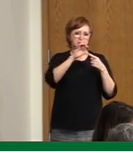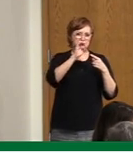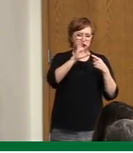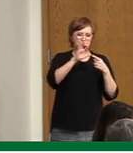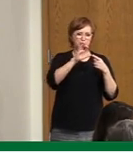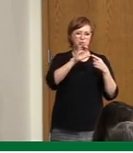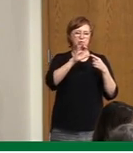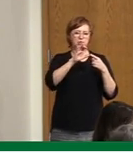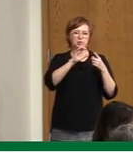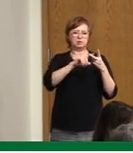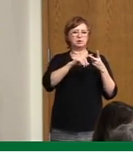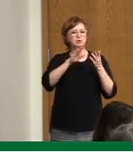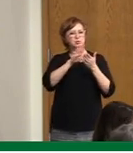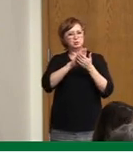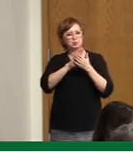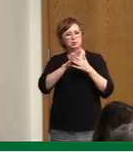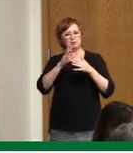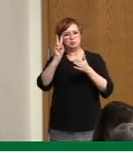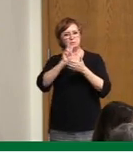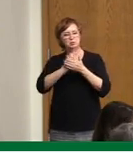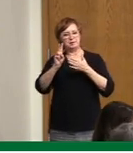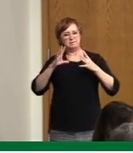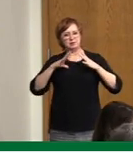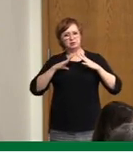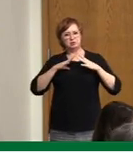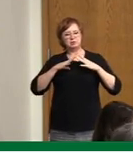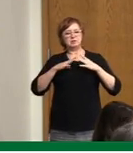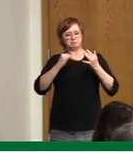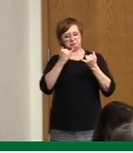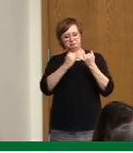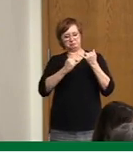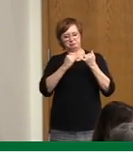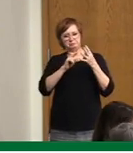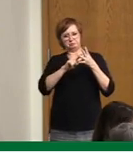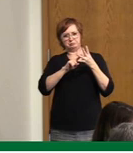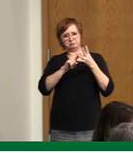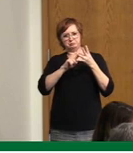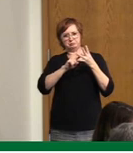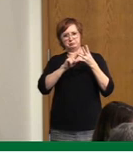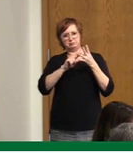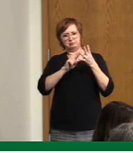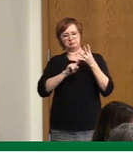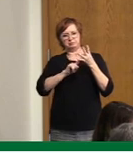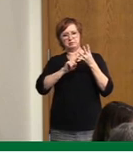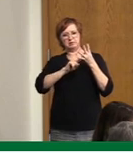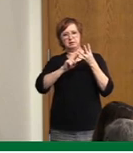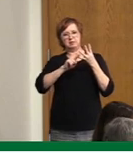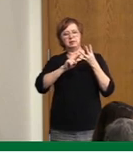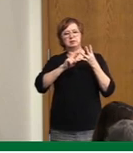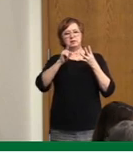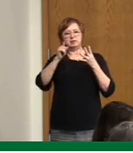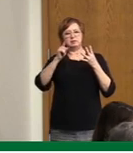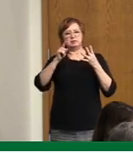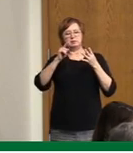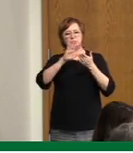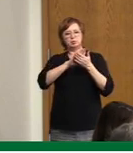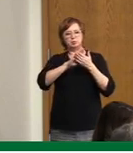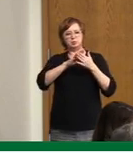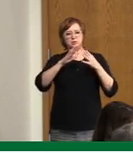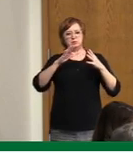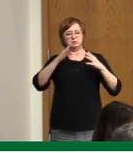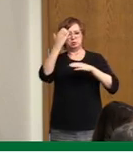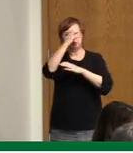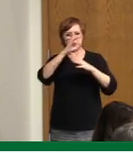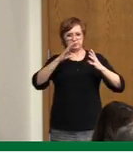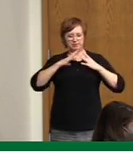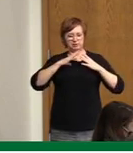for us to slow things down, to stabilize our numbers so that we can go back to school in January with less pressure, less cases per day.